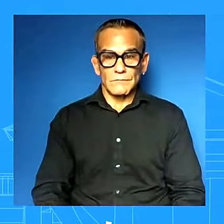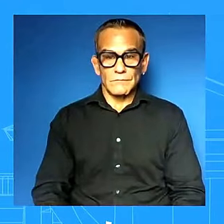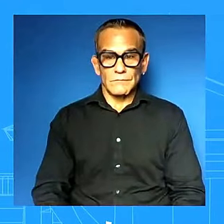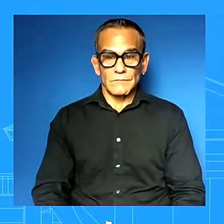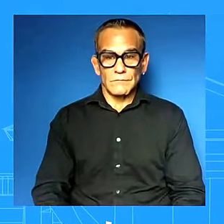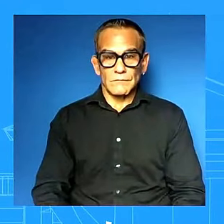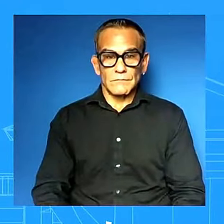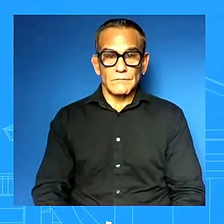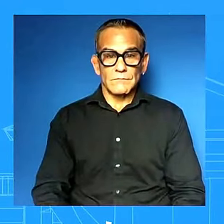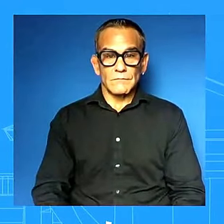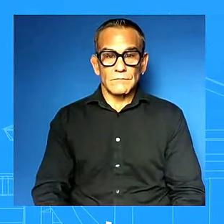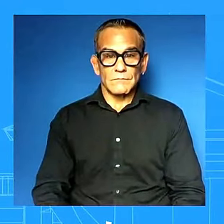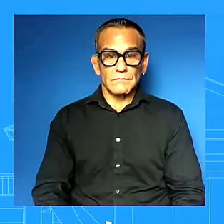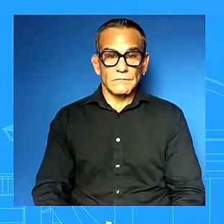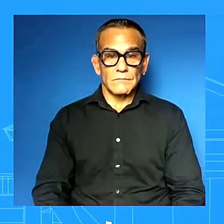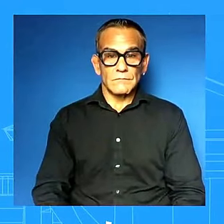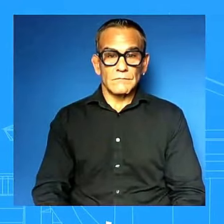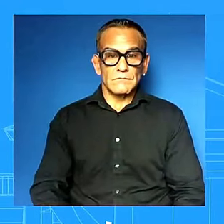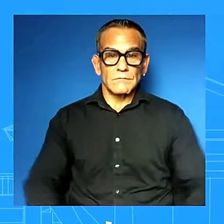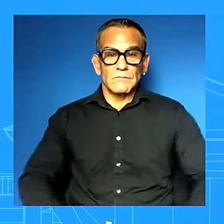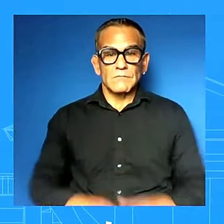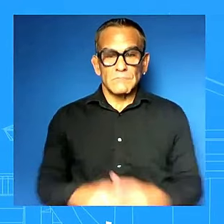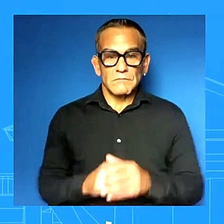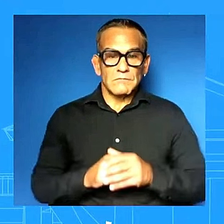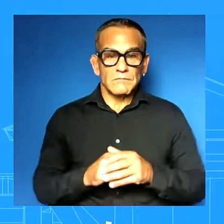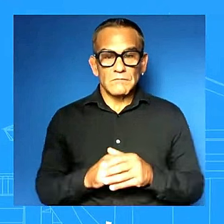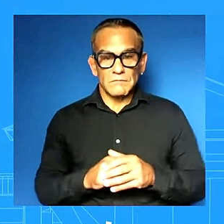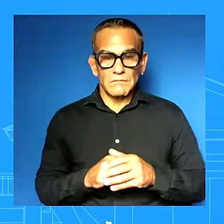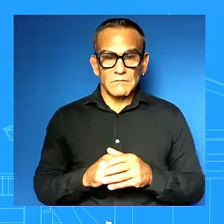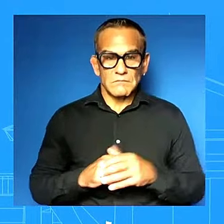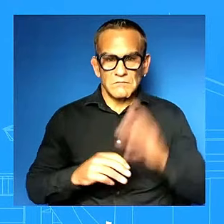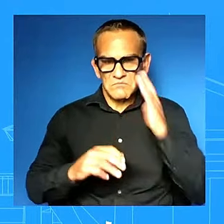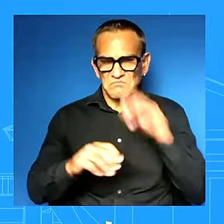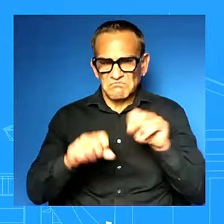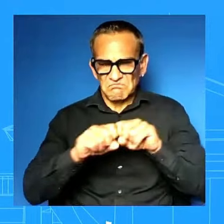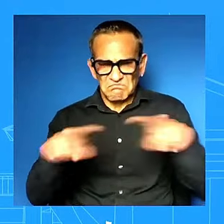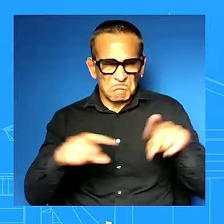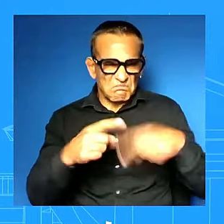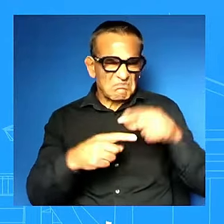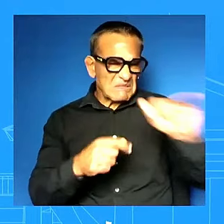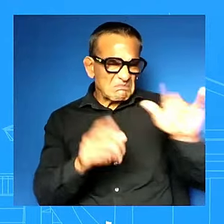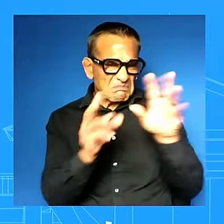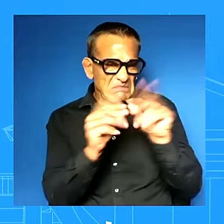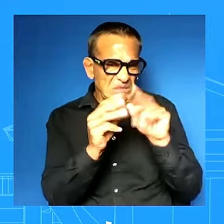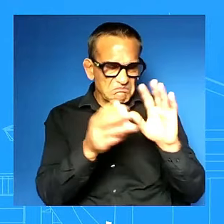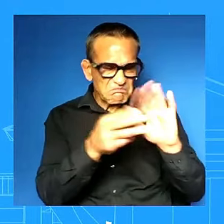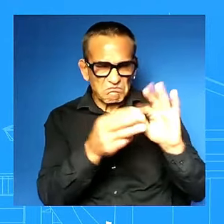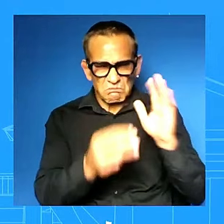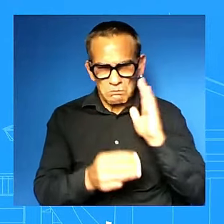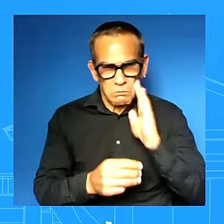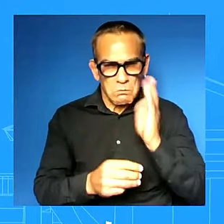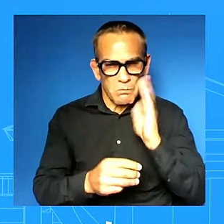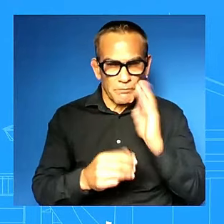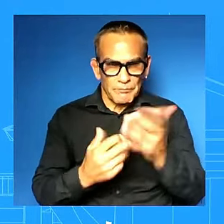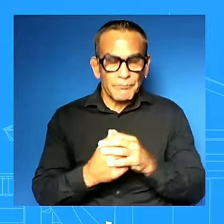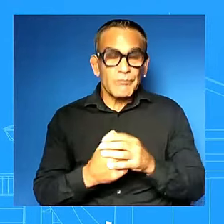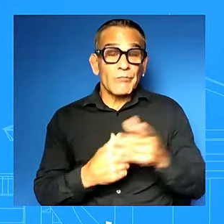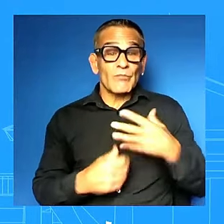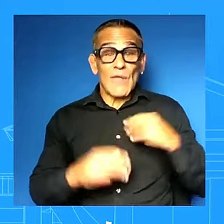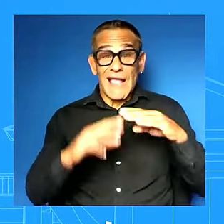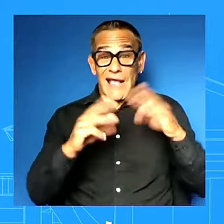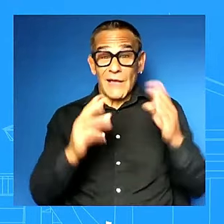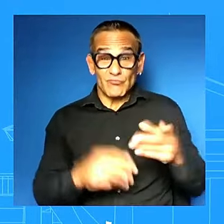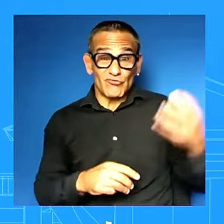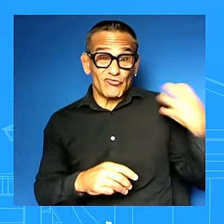meeting that happened this morning as you just stated it included white house officials from from across uh the campus jeff zines lael brainard